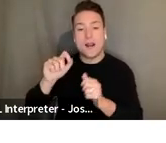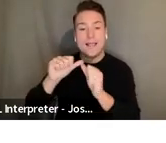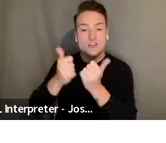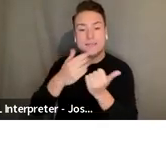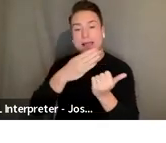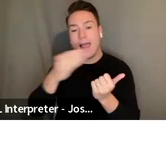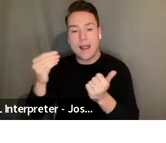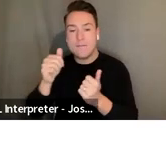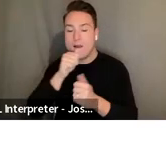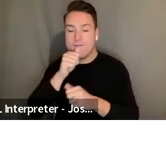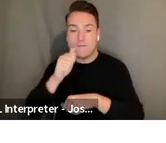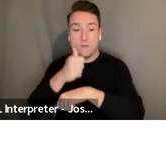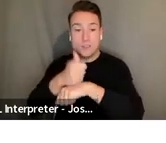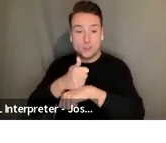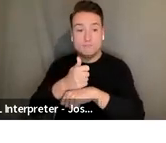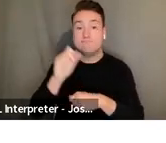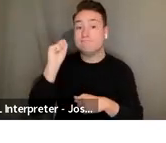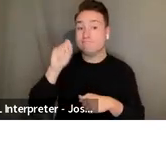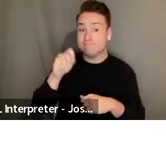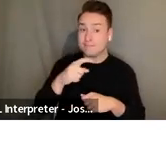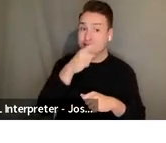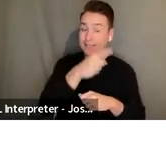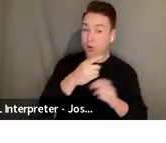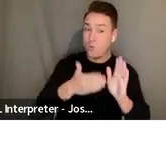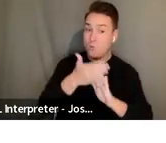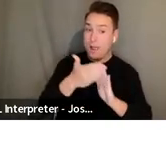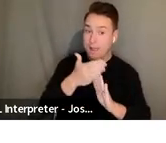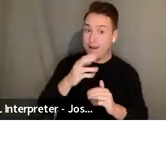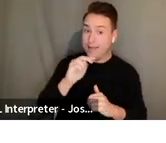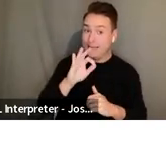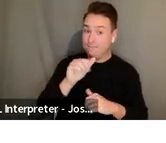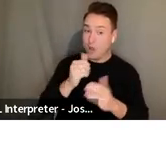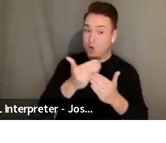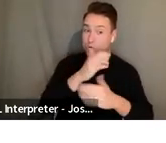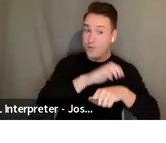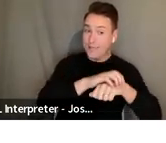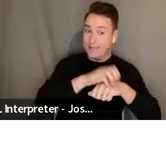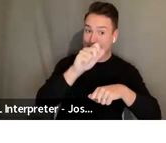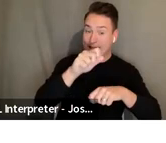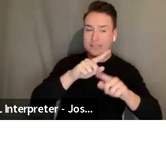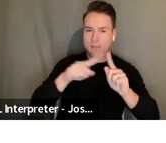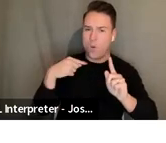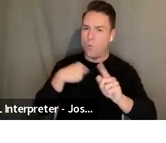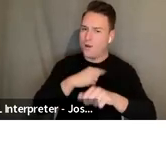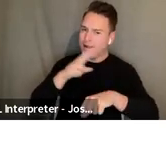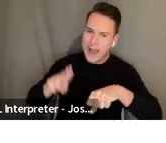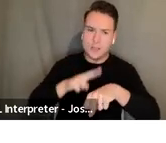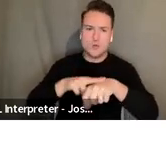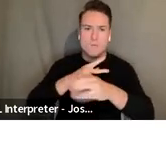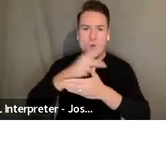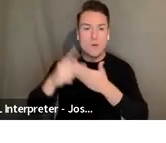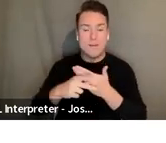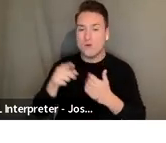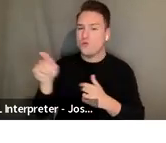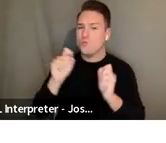is run by New England Foundation for the Arts, we are a national program. So folks are invited to apply from anywhere in the